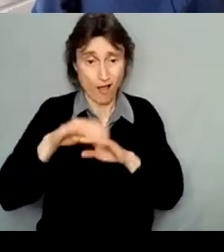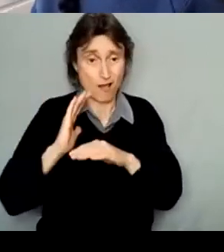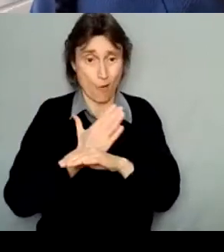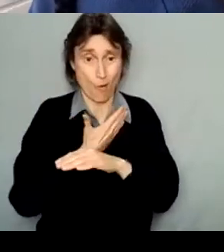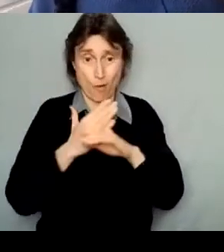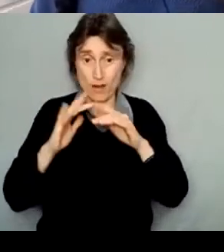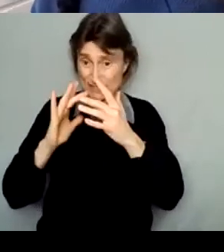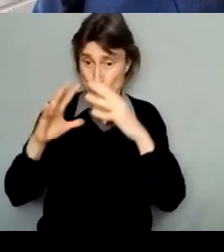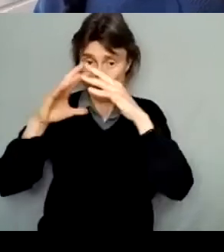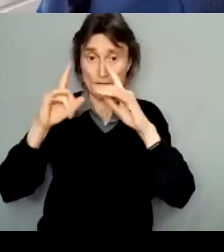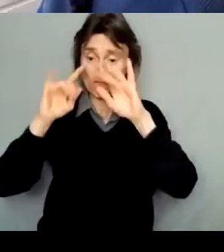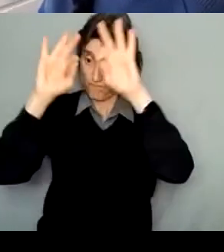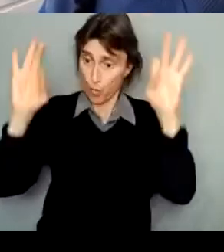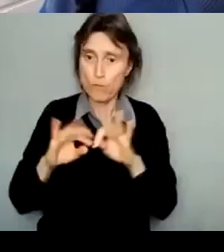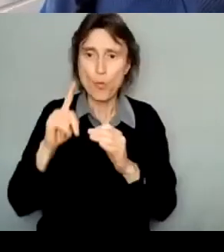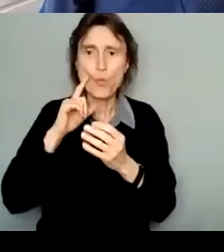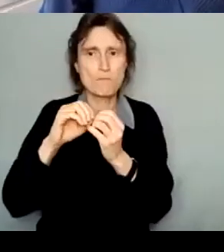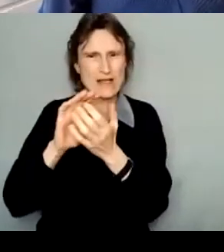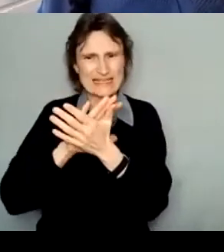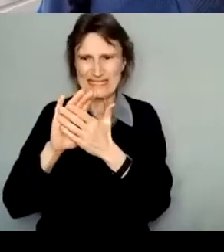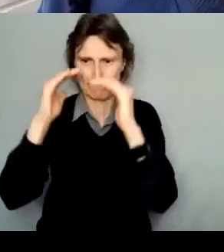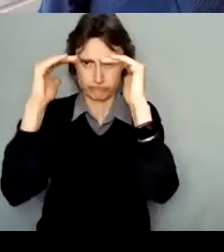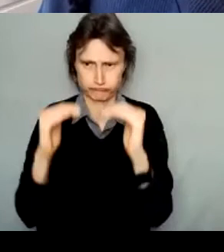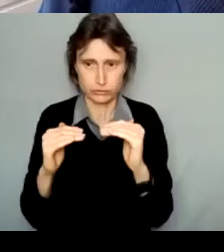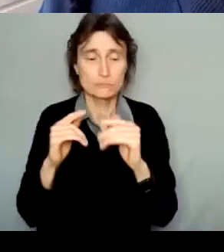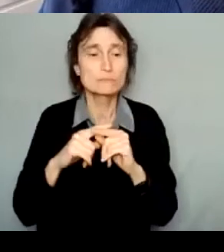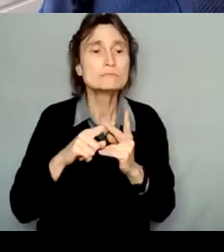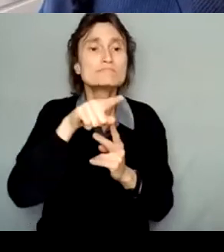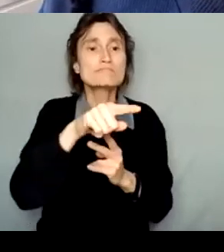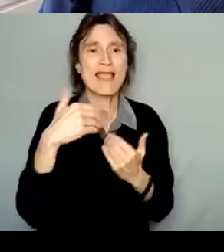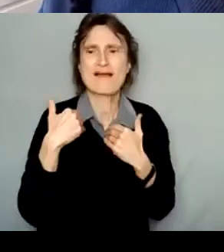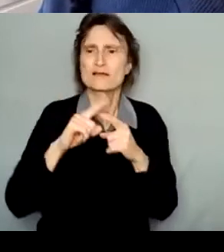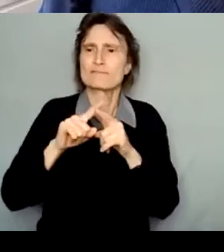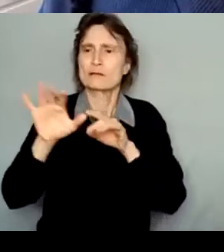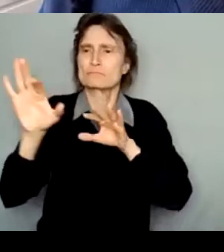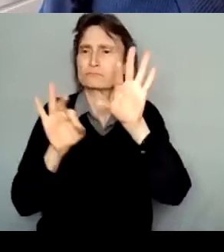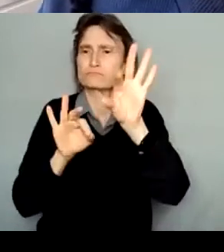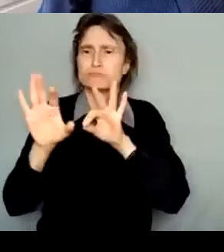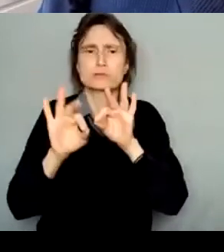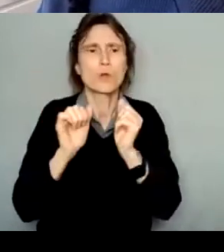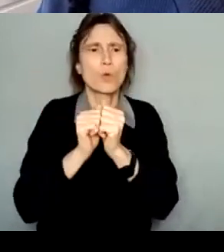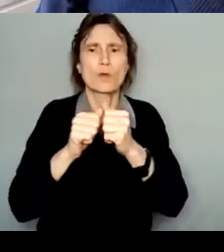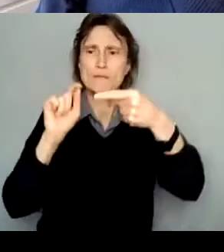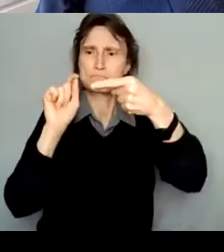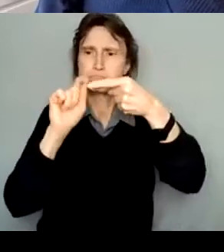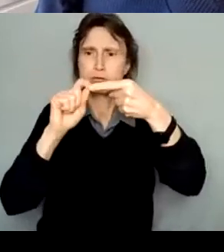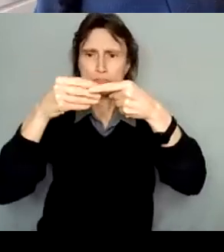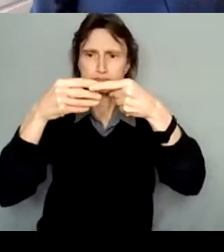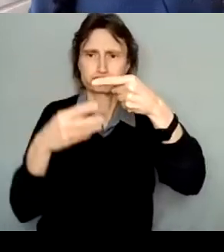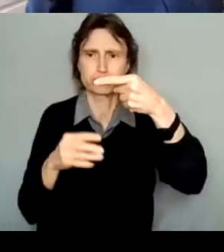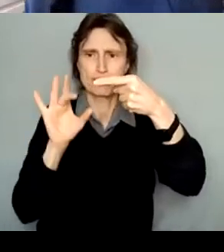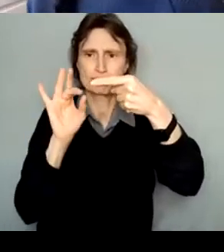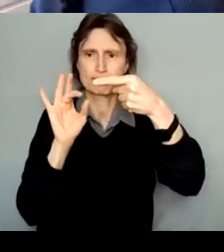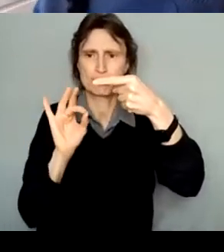The system has expense categories that you select from a drop-down menu, and I will say that we didn't